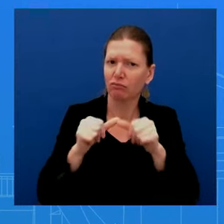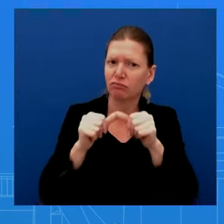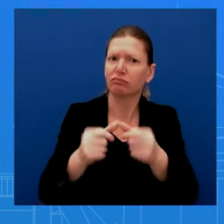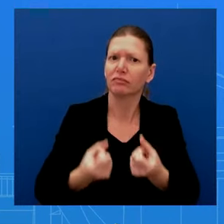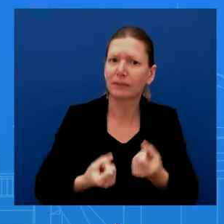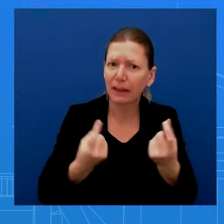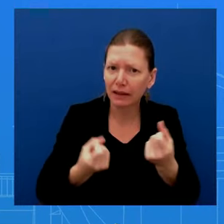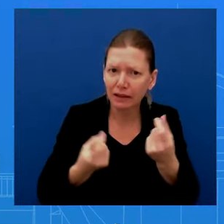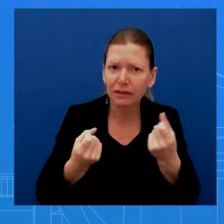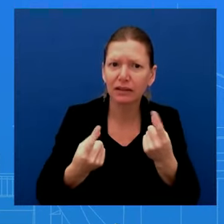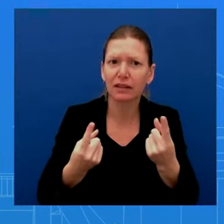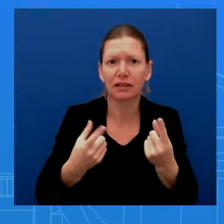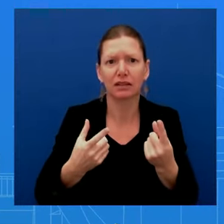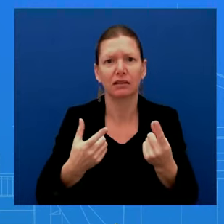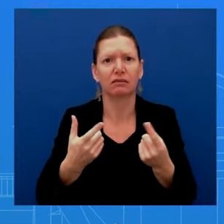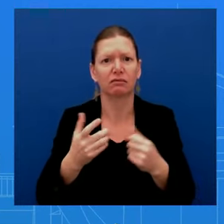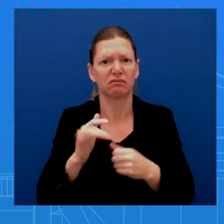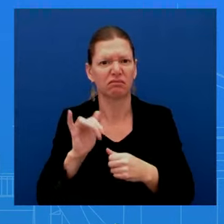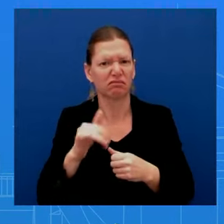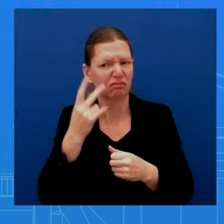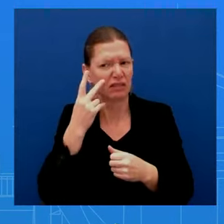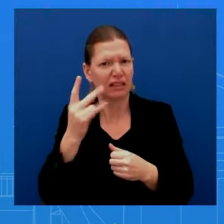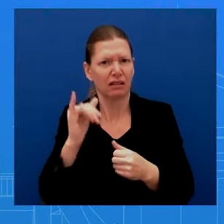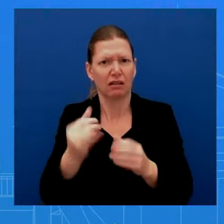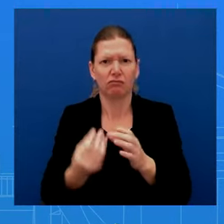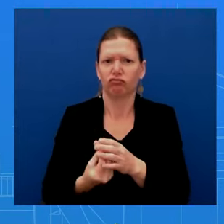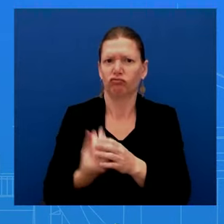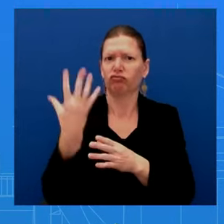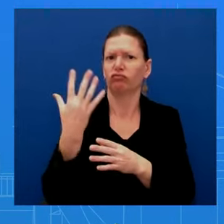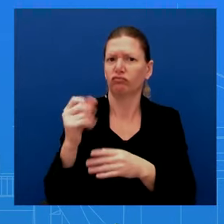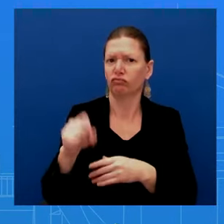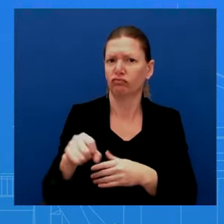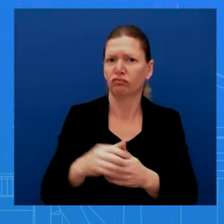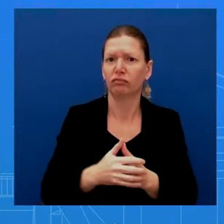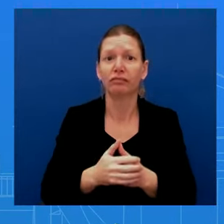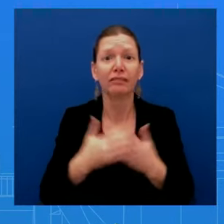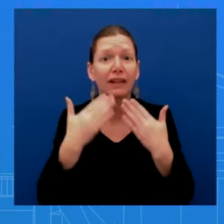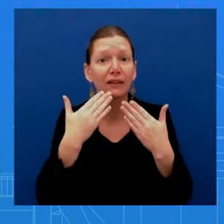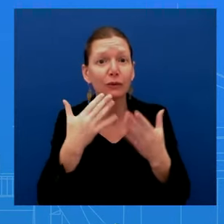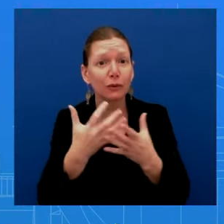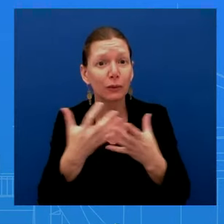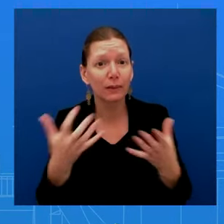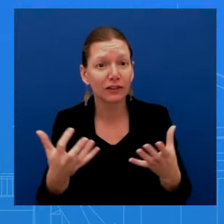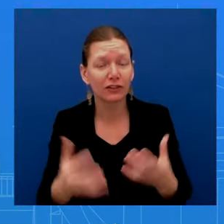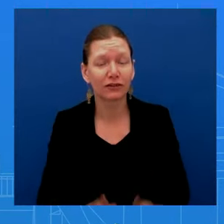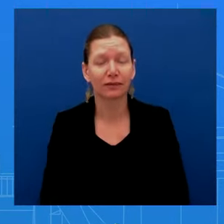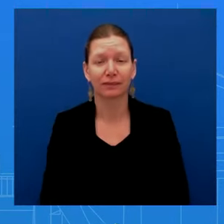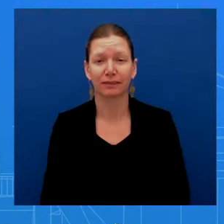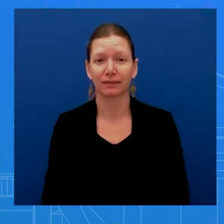Thank you. Thank you. Ms. Thank you. Ms. you. Ms. We'll have you back. Ms. We'll have you back. Thank you.